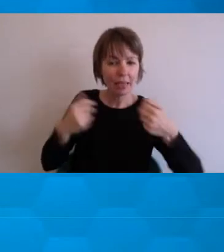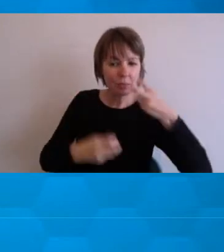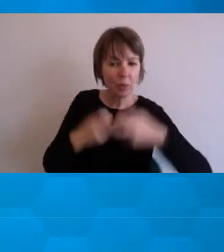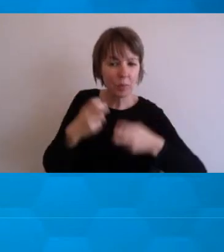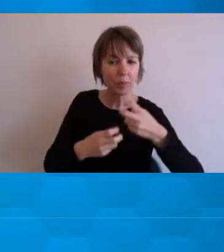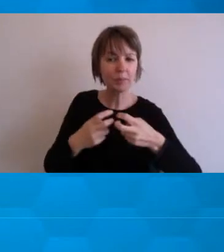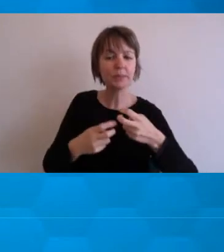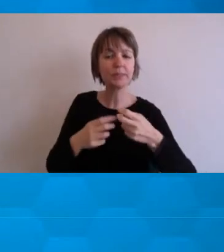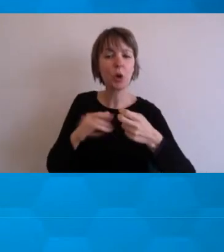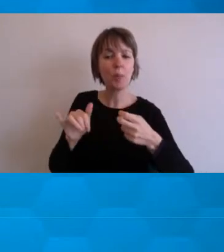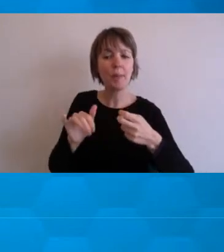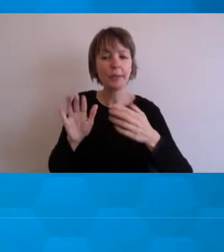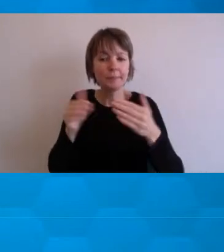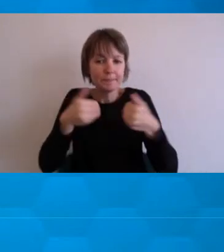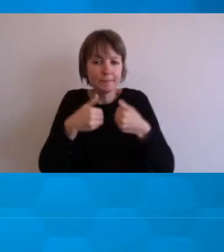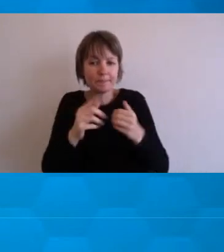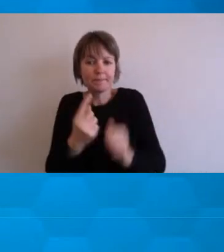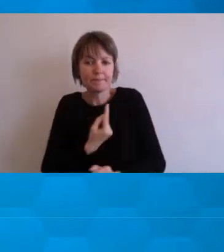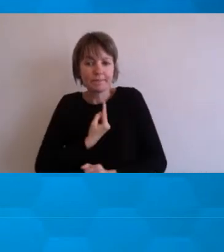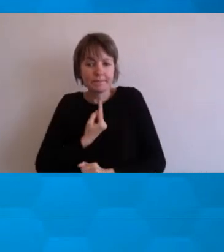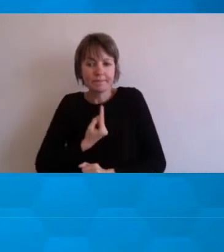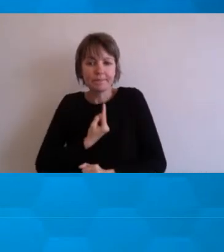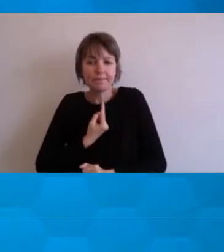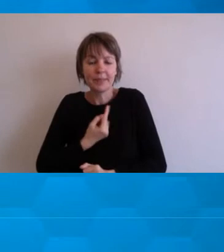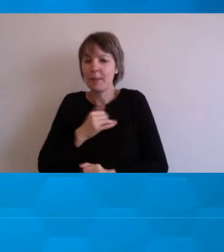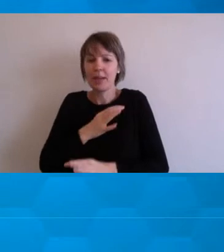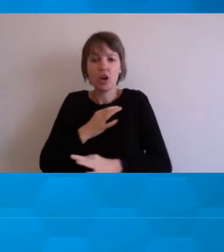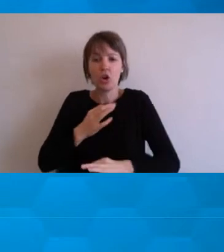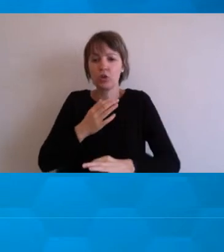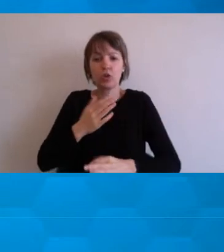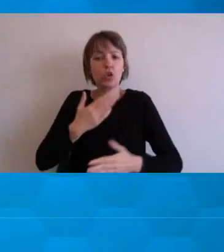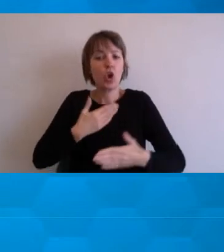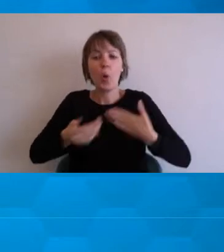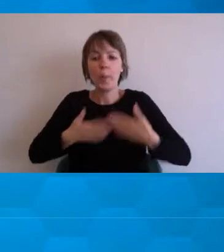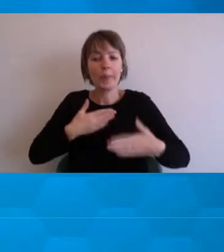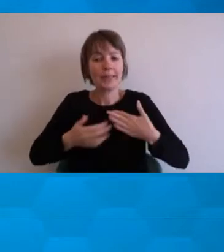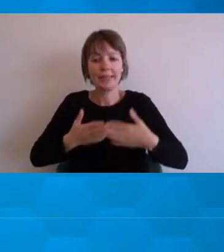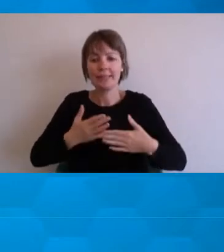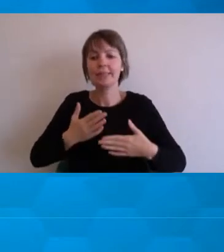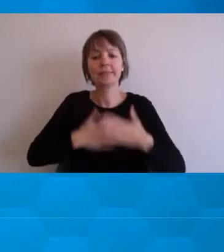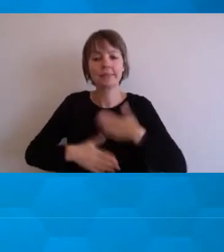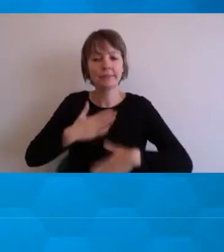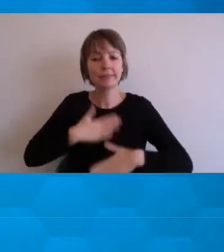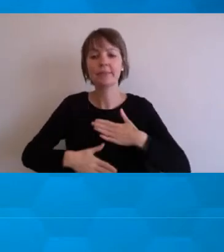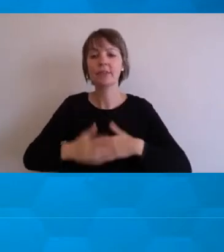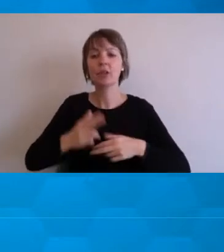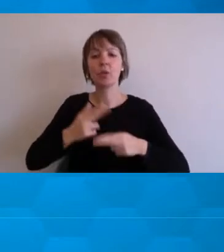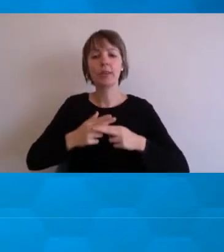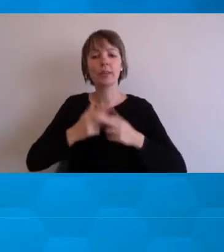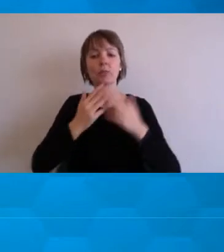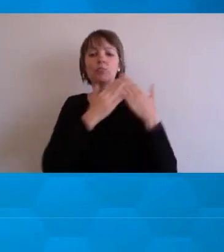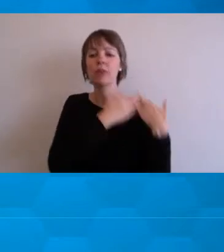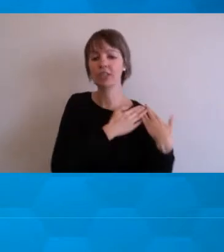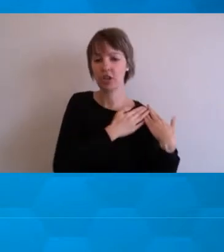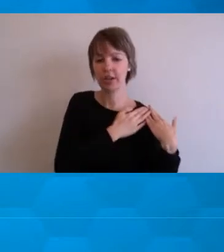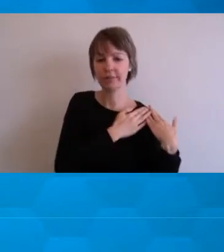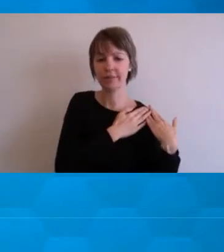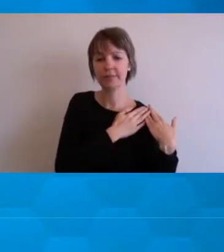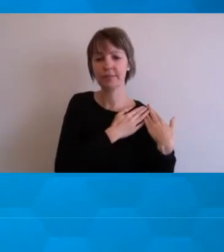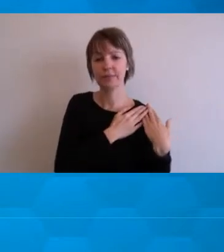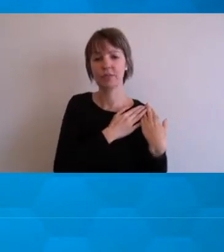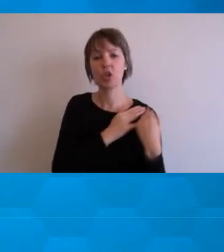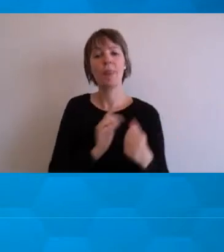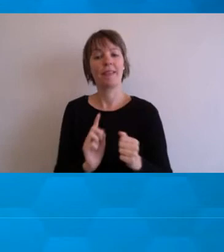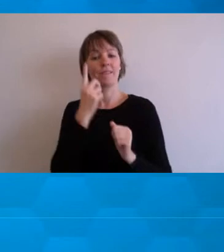particularly introverted or just not managing with the pressure of term. So firstly, it's a way of just actually being able to notice if a student's not